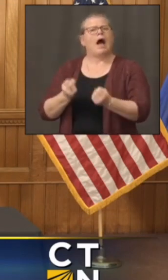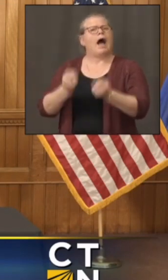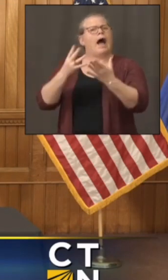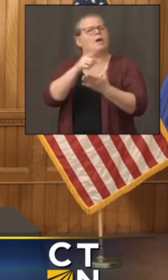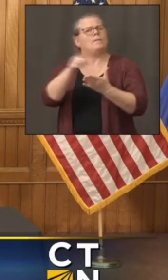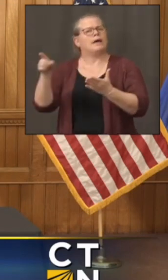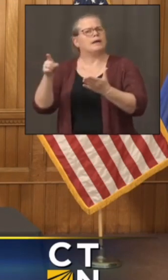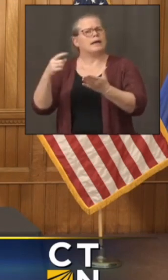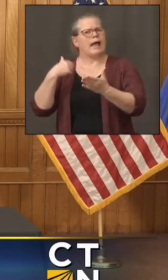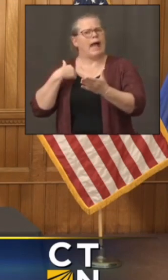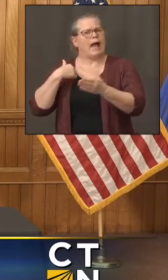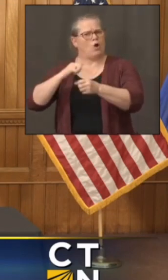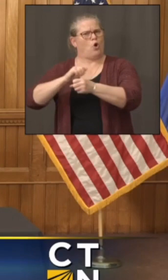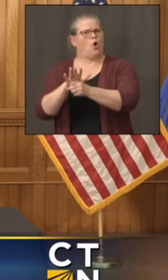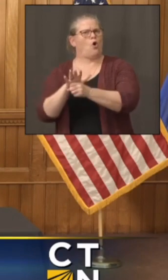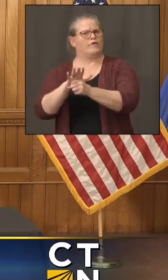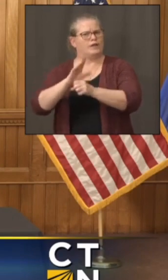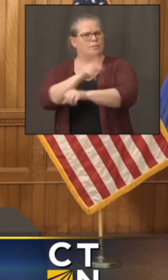Who wants that? Deirdre?